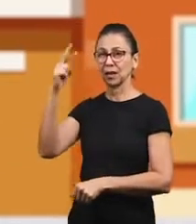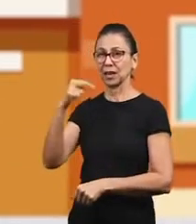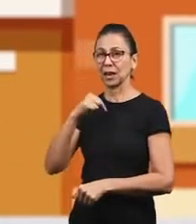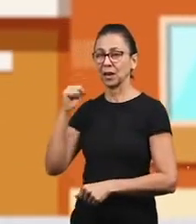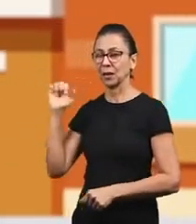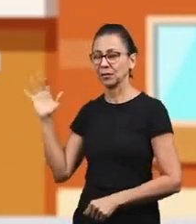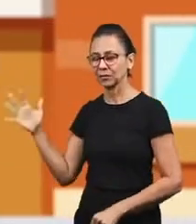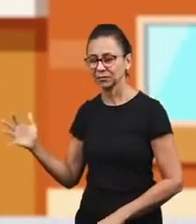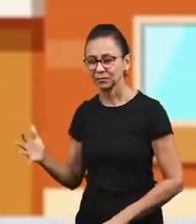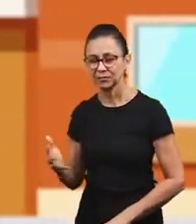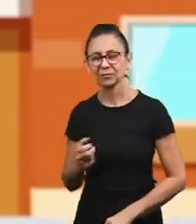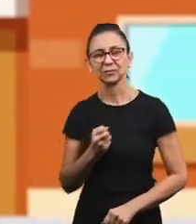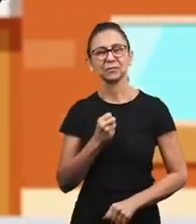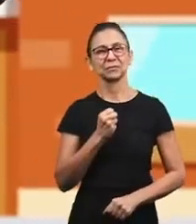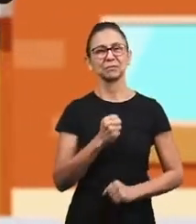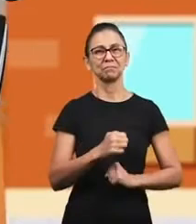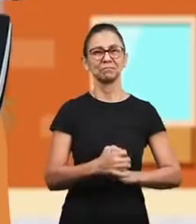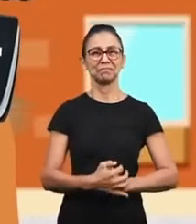worshipping Him.